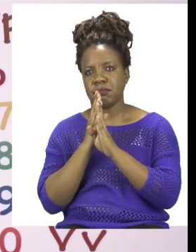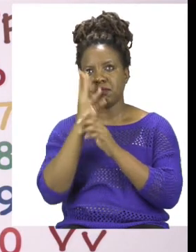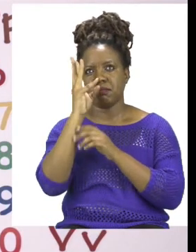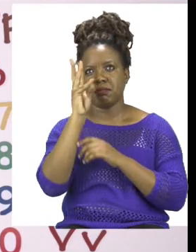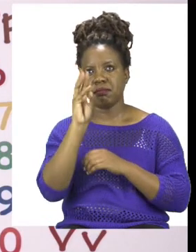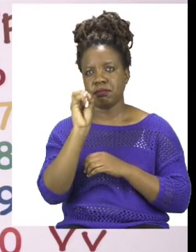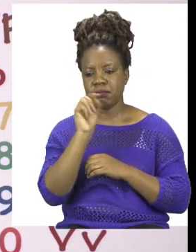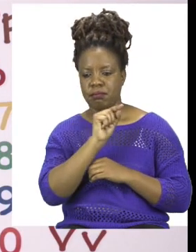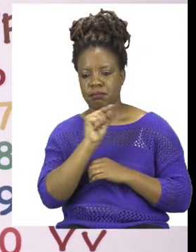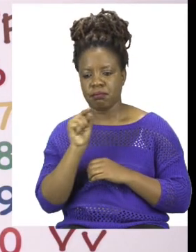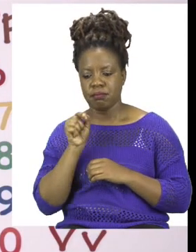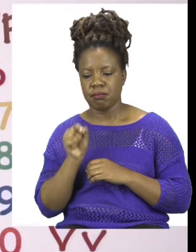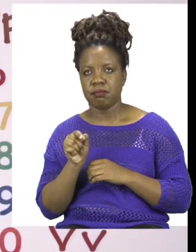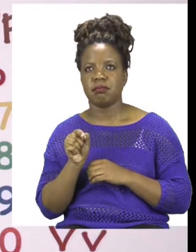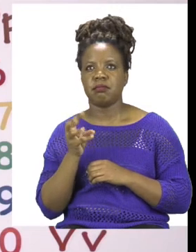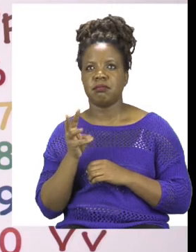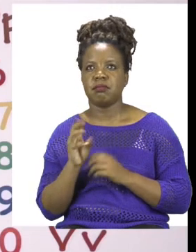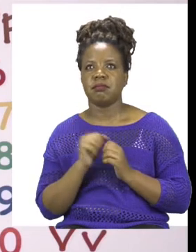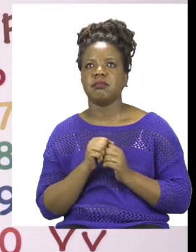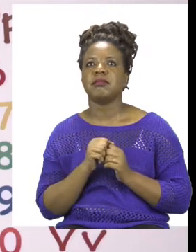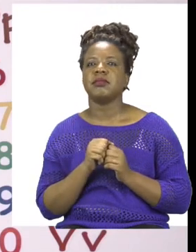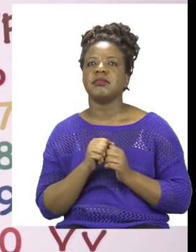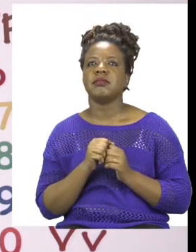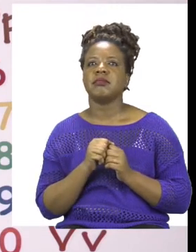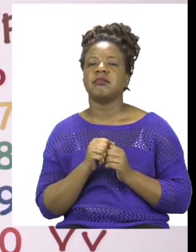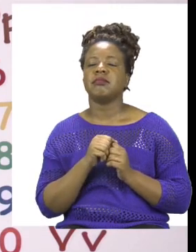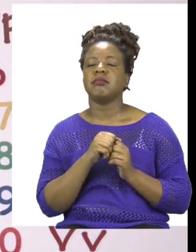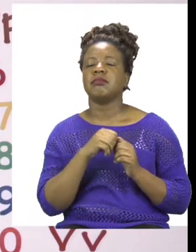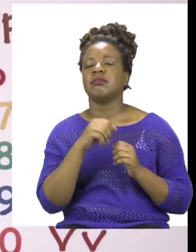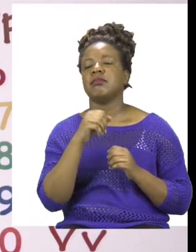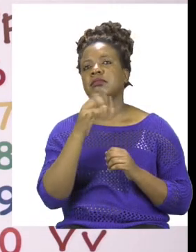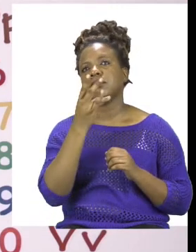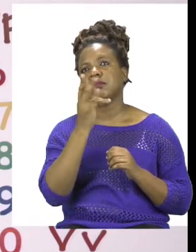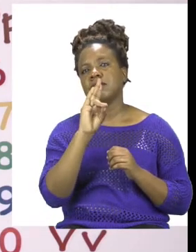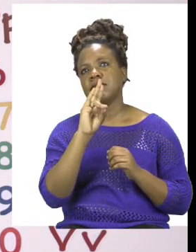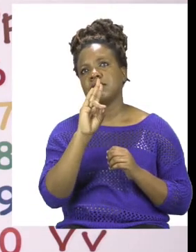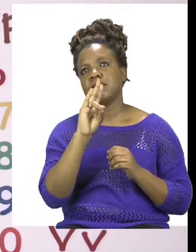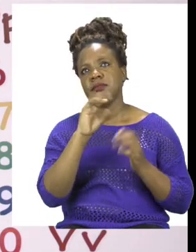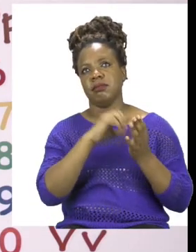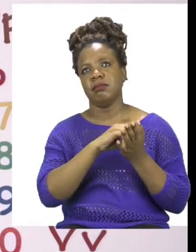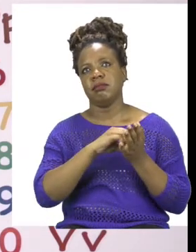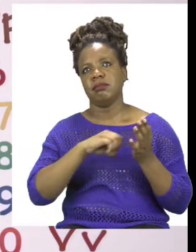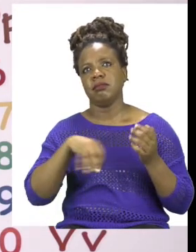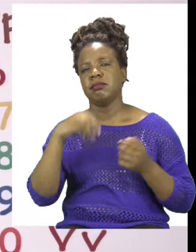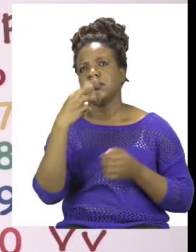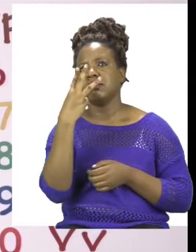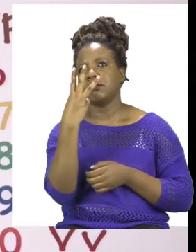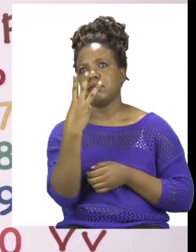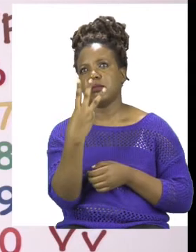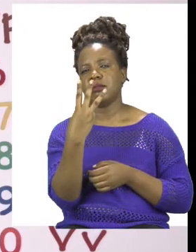And then we have 7 minus 3. So 7 minus 3